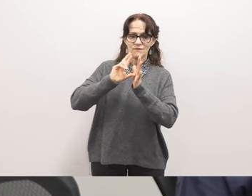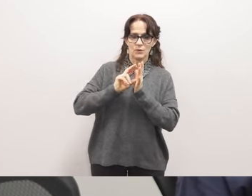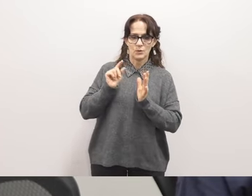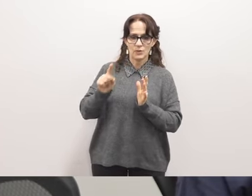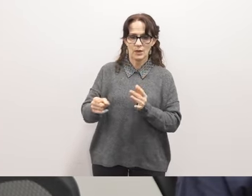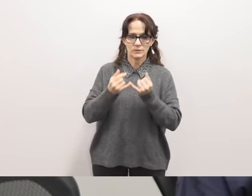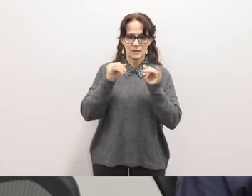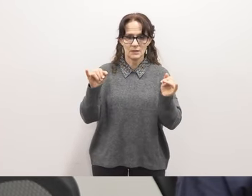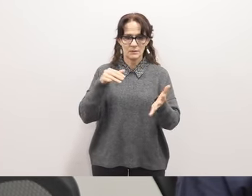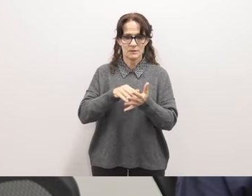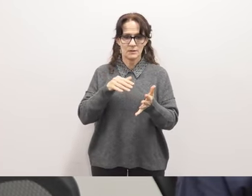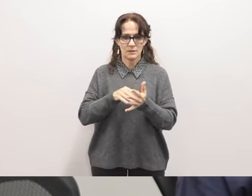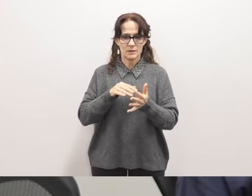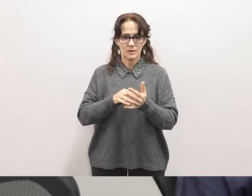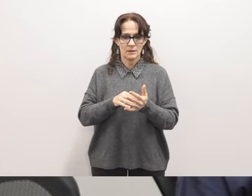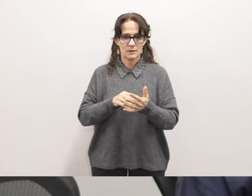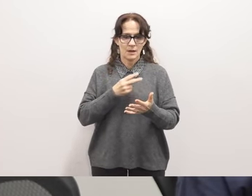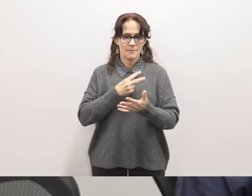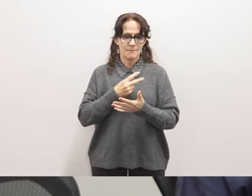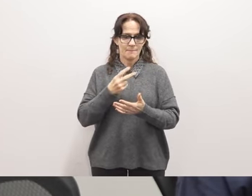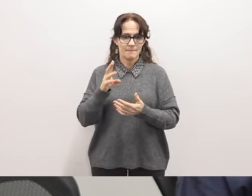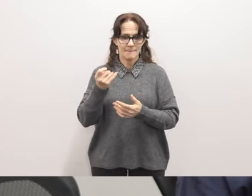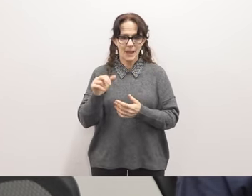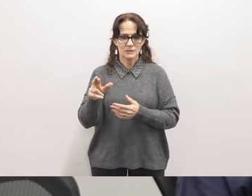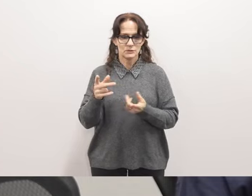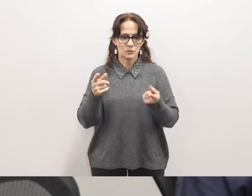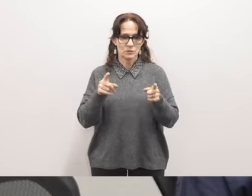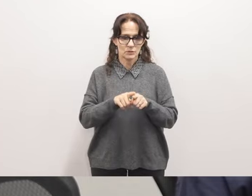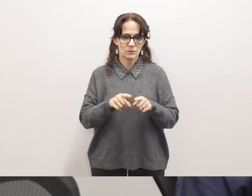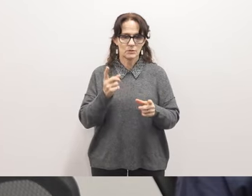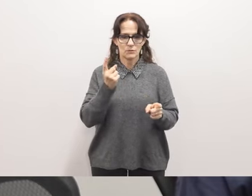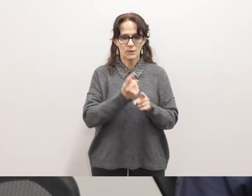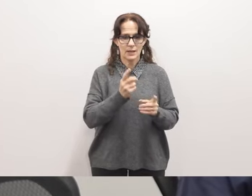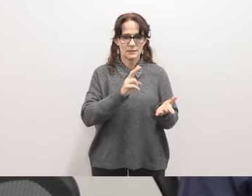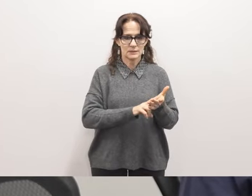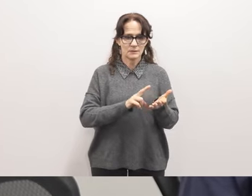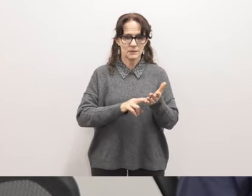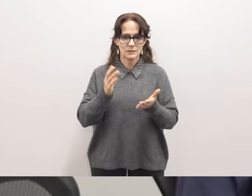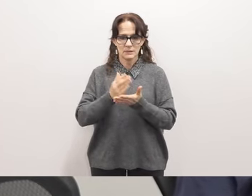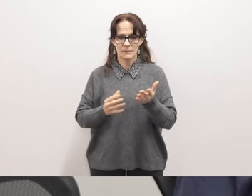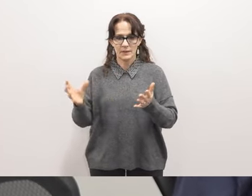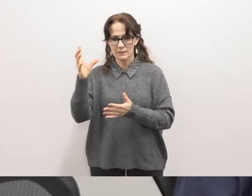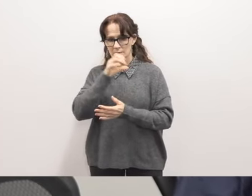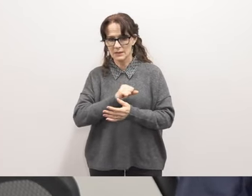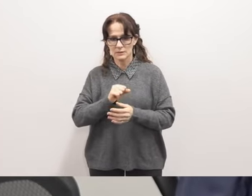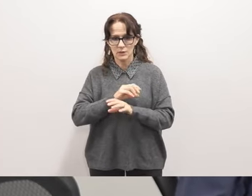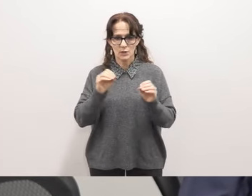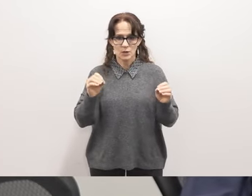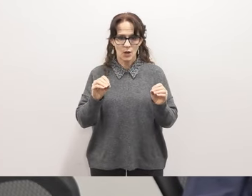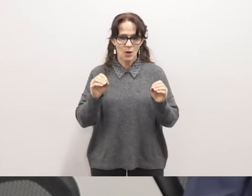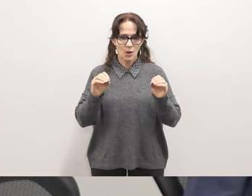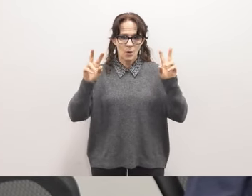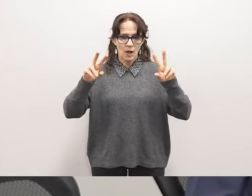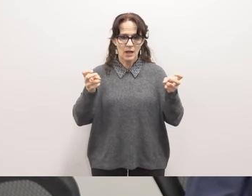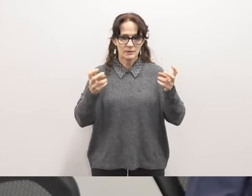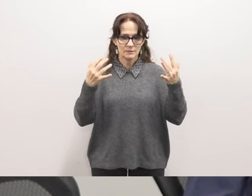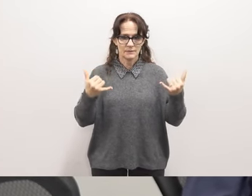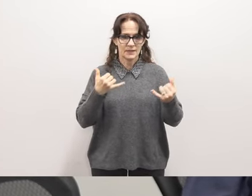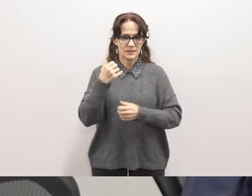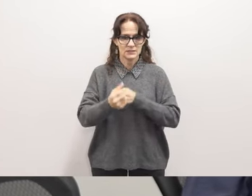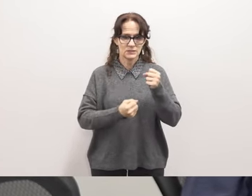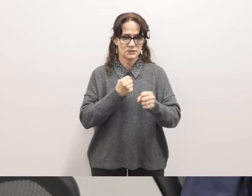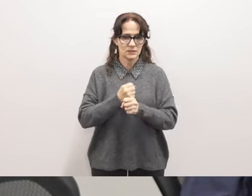independent study master agreements last year there were some that didn't have proper signatures something was missing no items of non-compliance this year